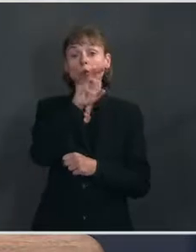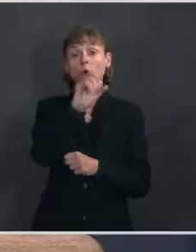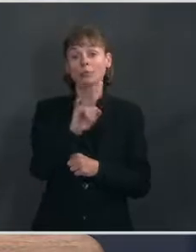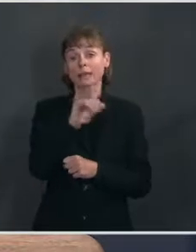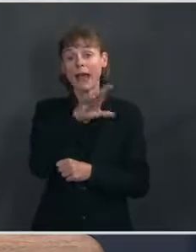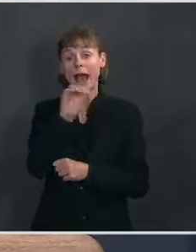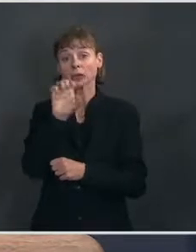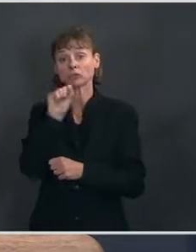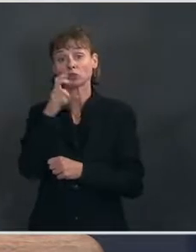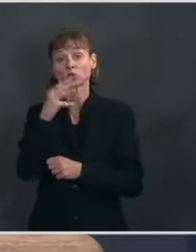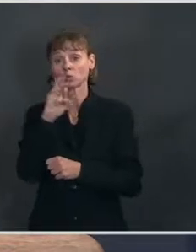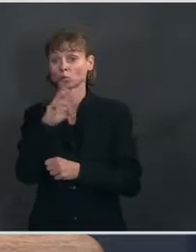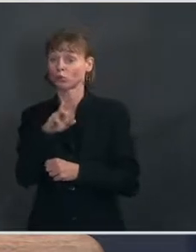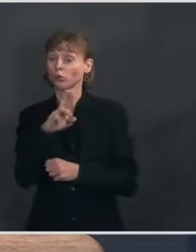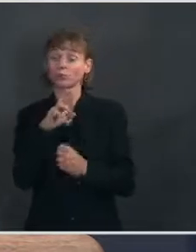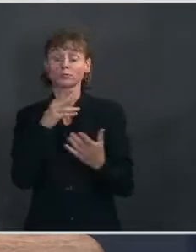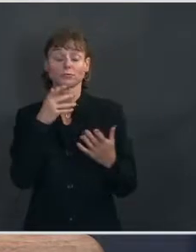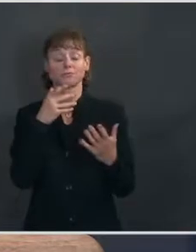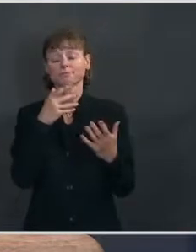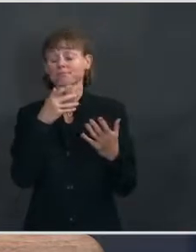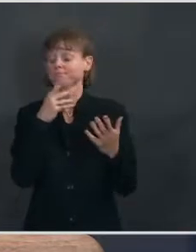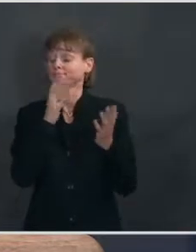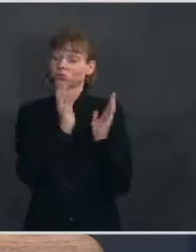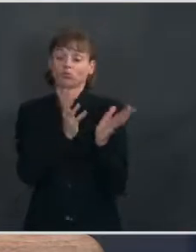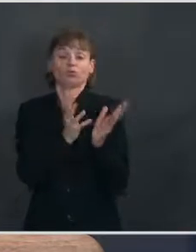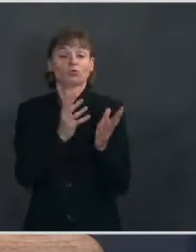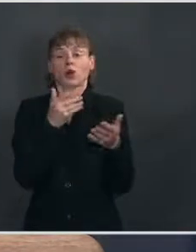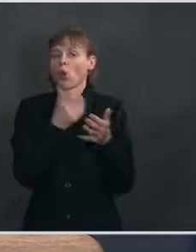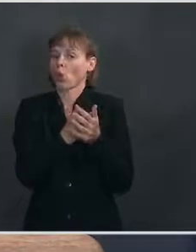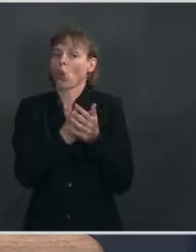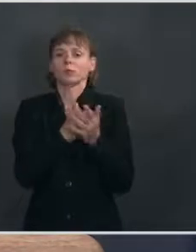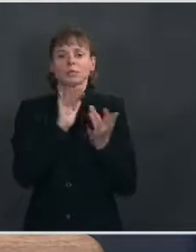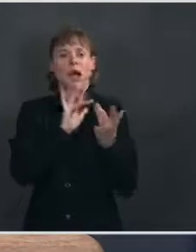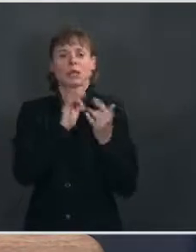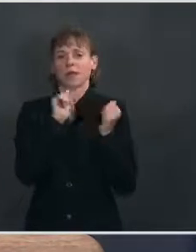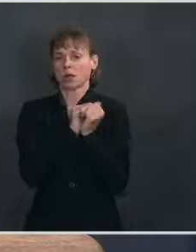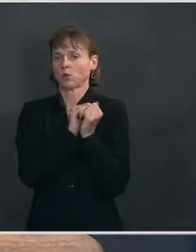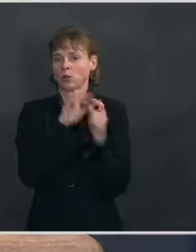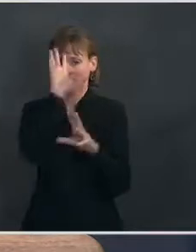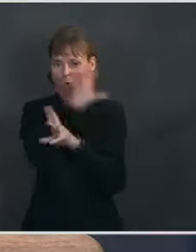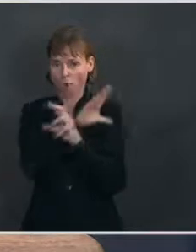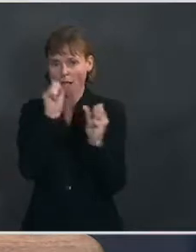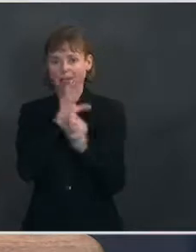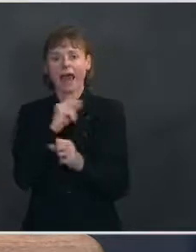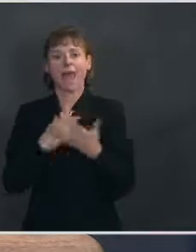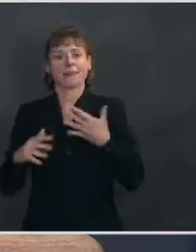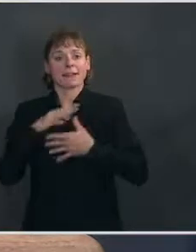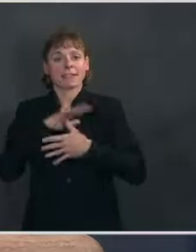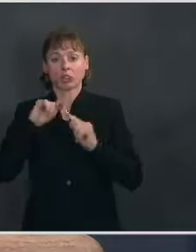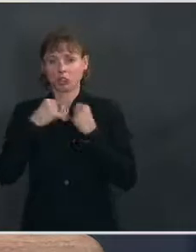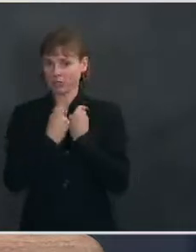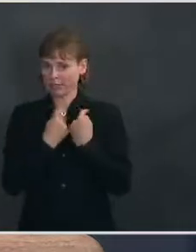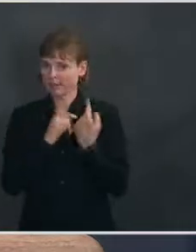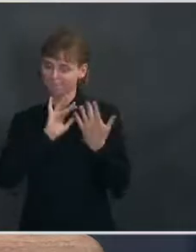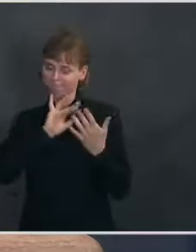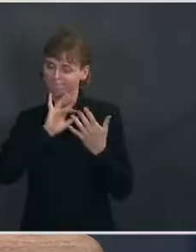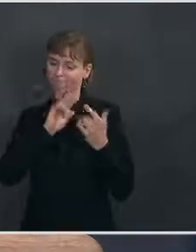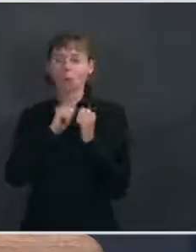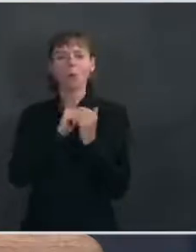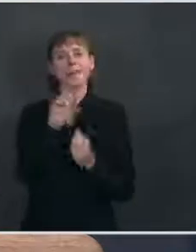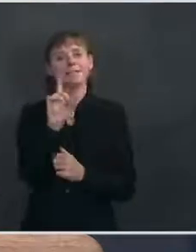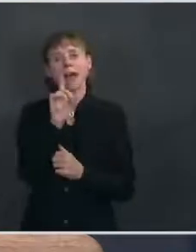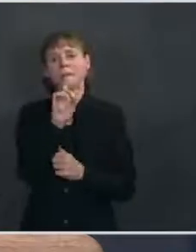directly and members of the senior team. He has been in touch, but also members of our senior team have been in touch with Democrats